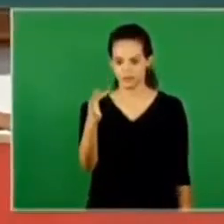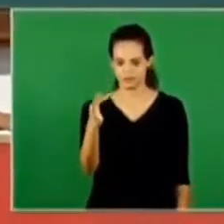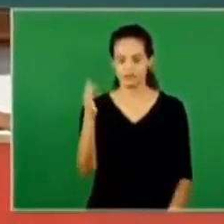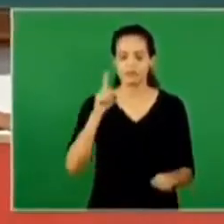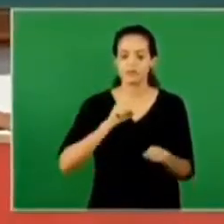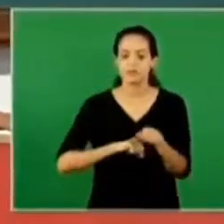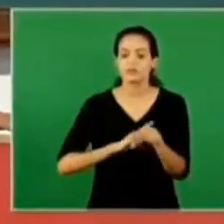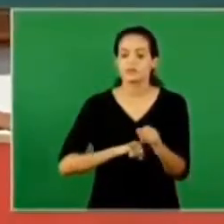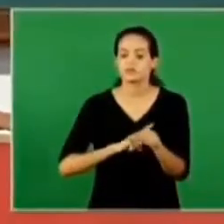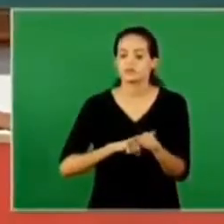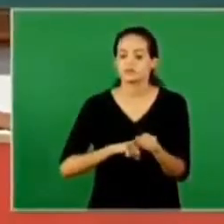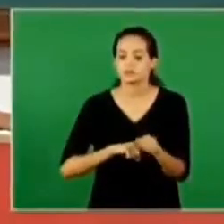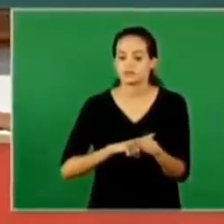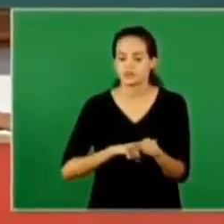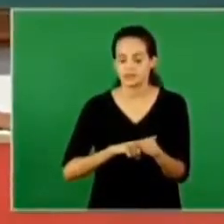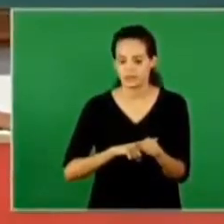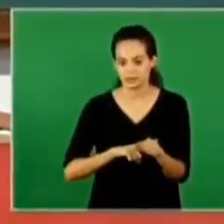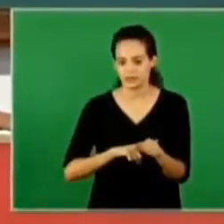time